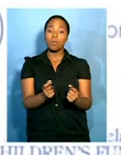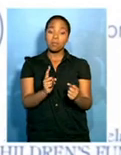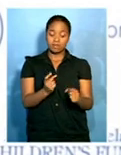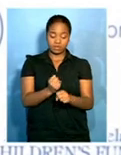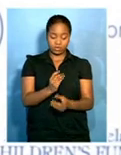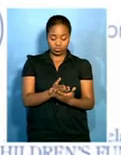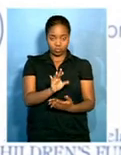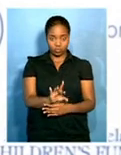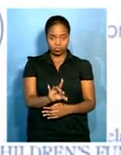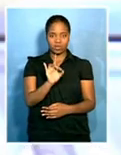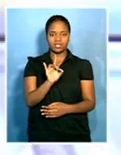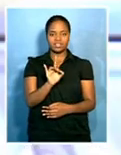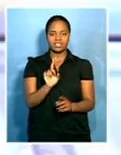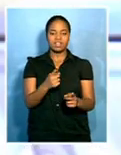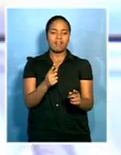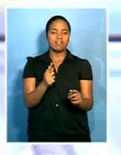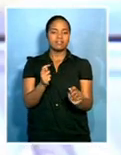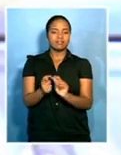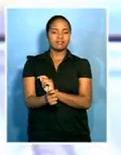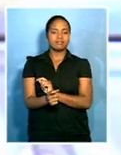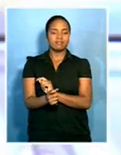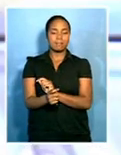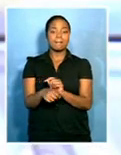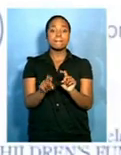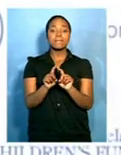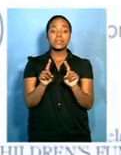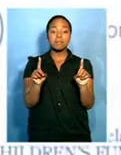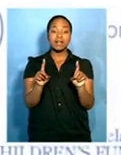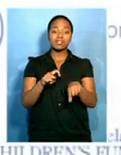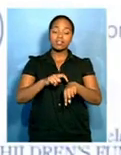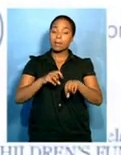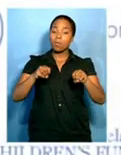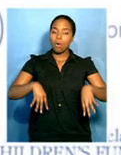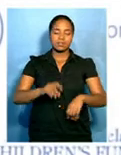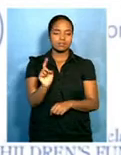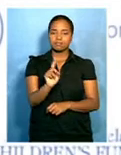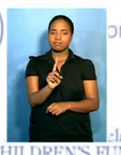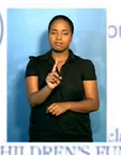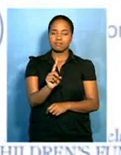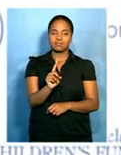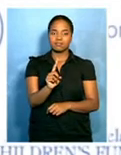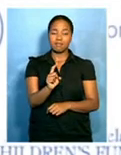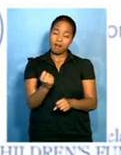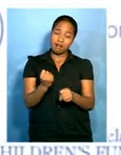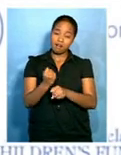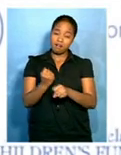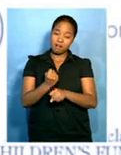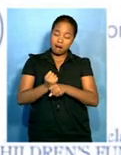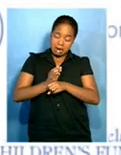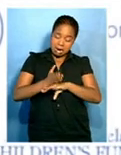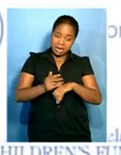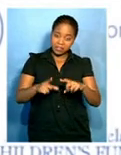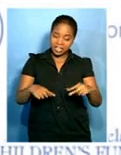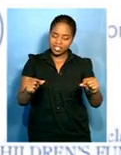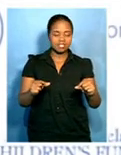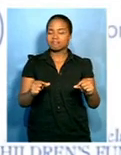circumstance, will not return. However, there is no time to pause. The long walk is not yet over. However, the